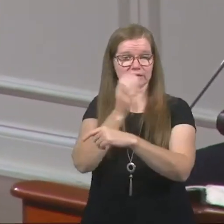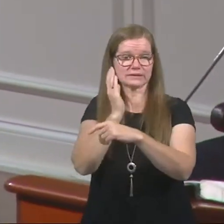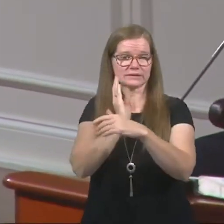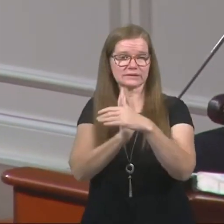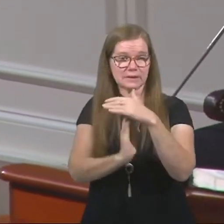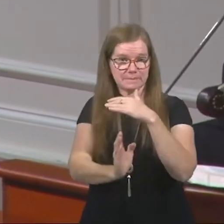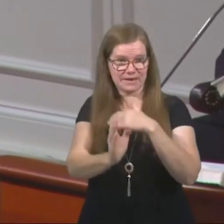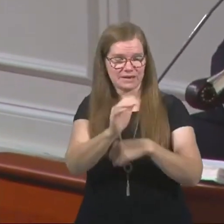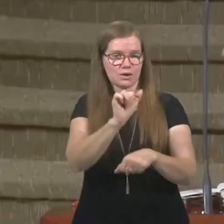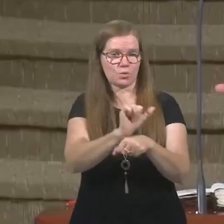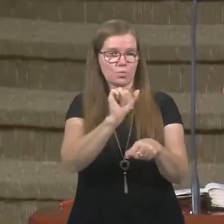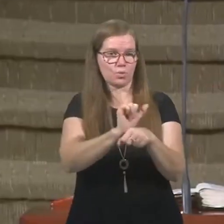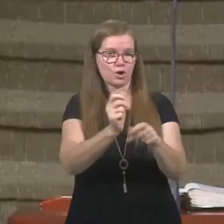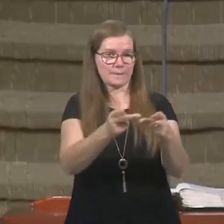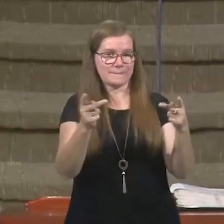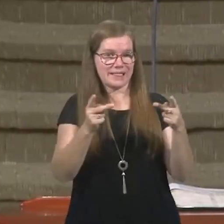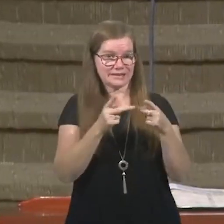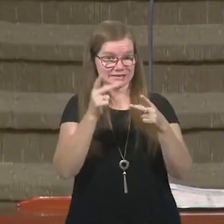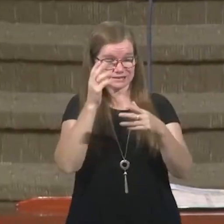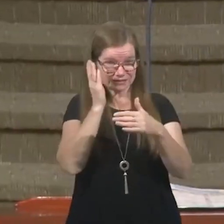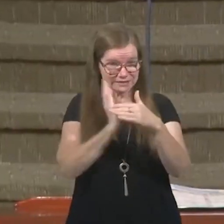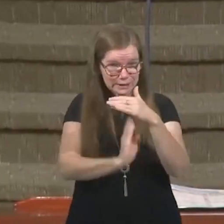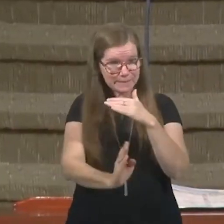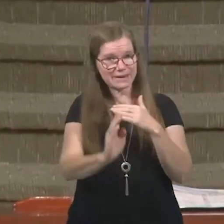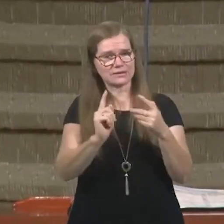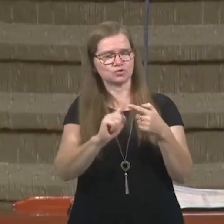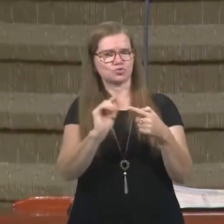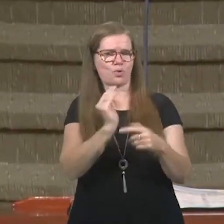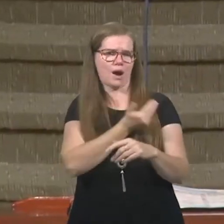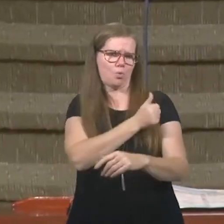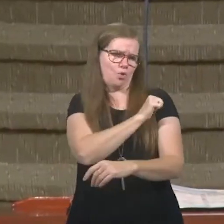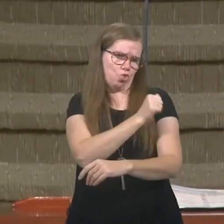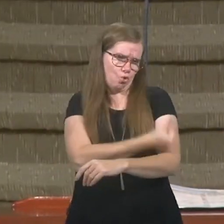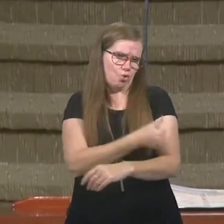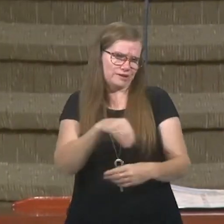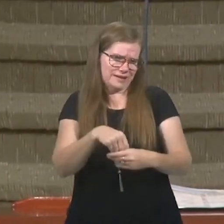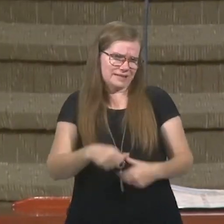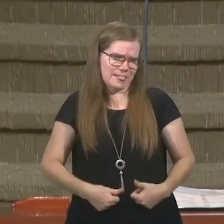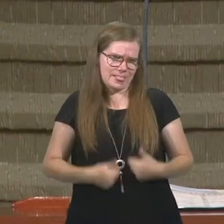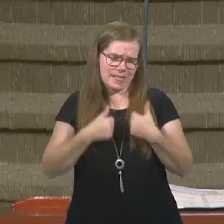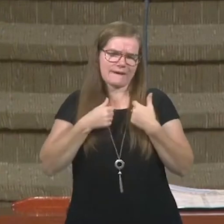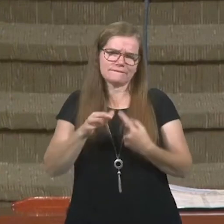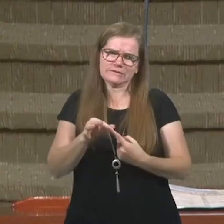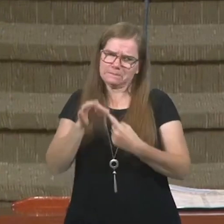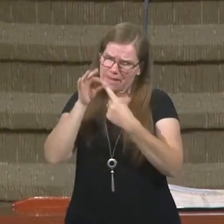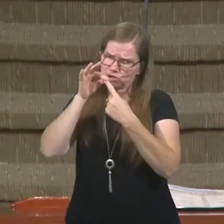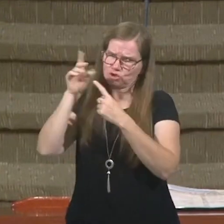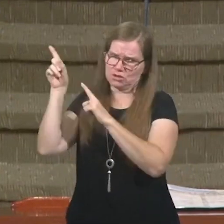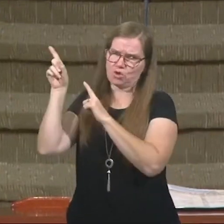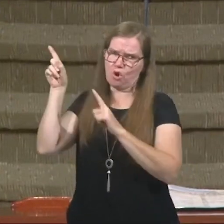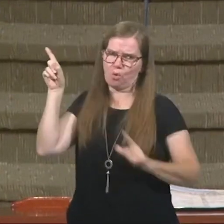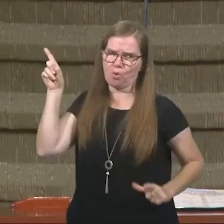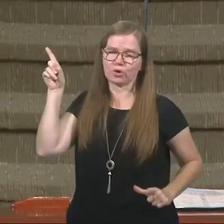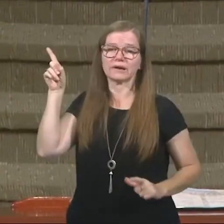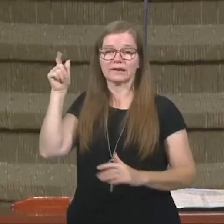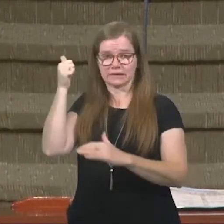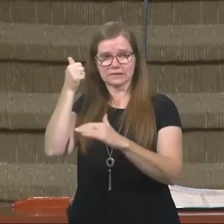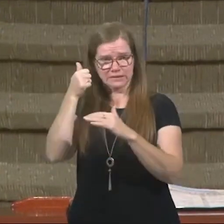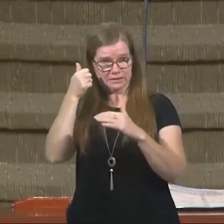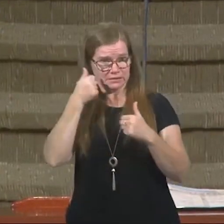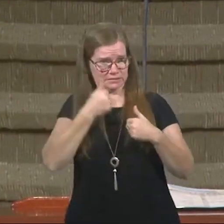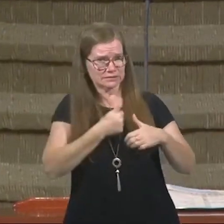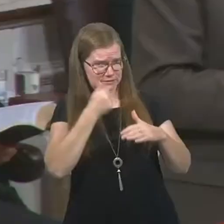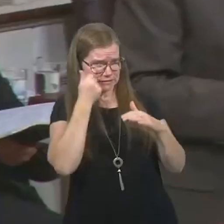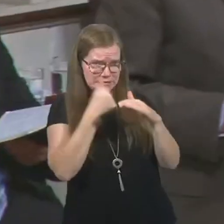workplaces, submitting to our authorities in our life, and especially into the Lord. Even submitting to the lost,